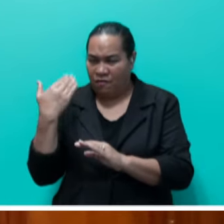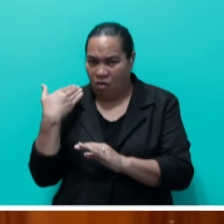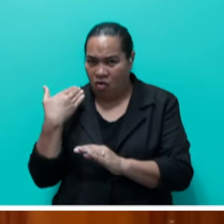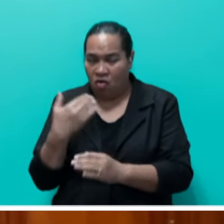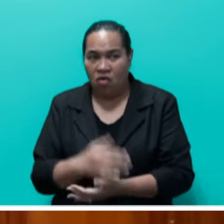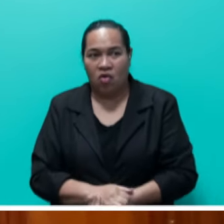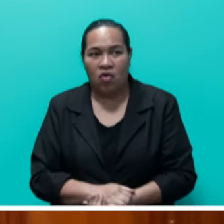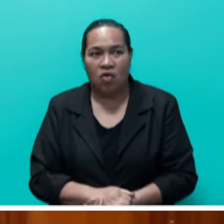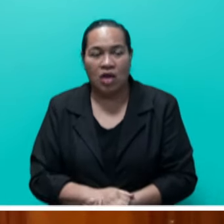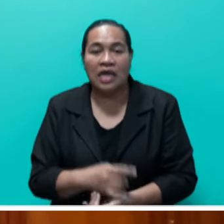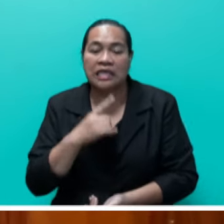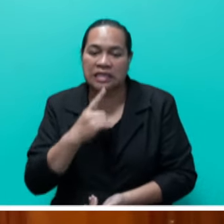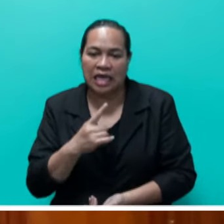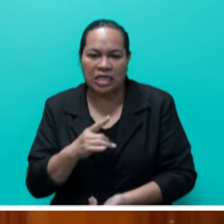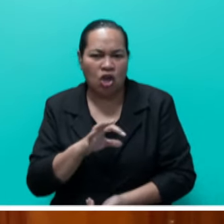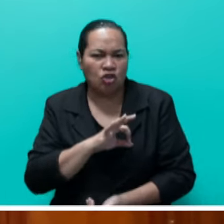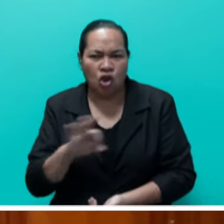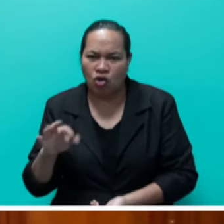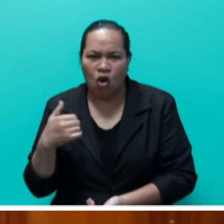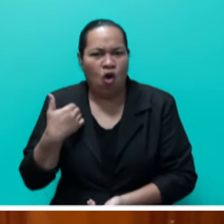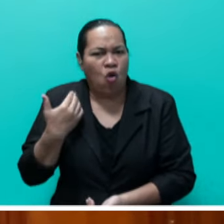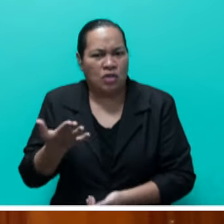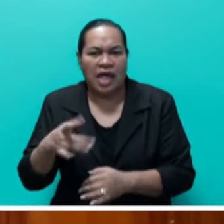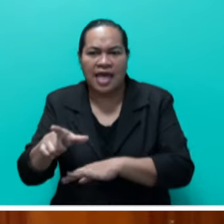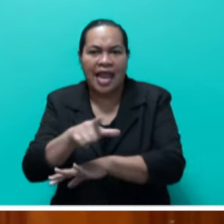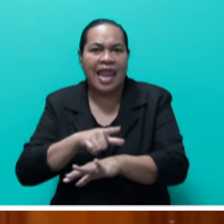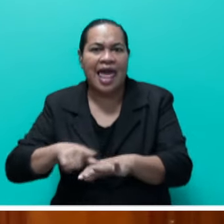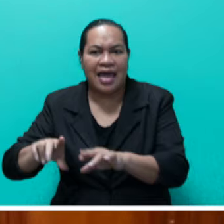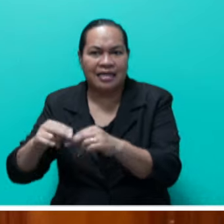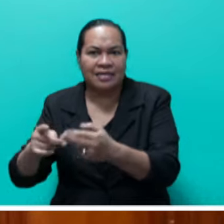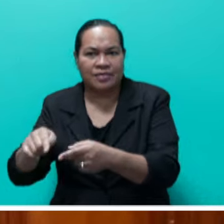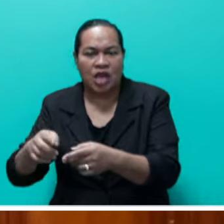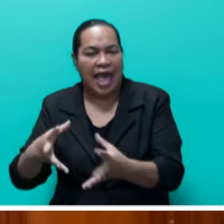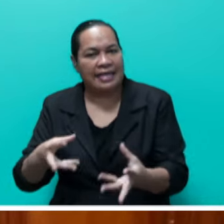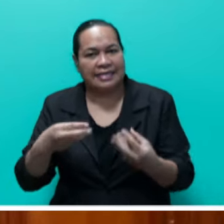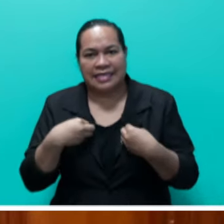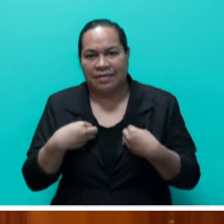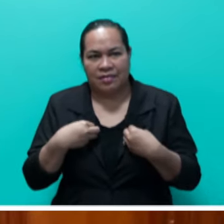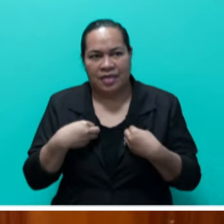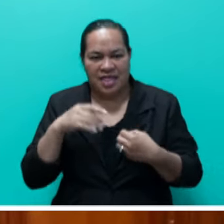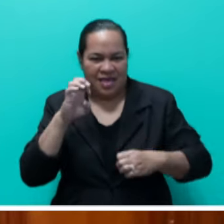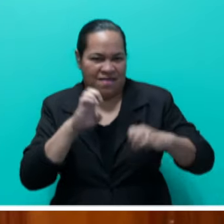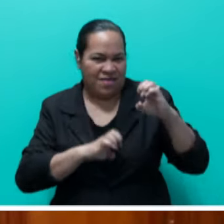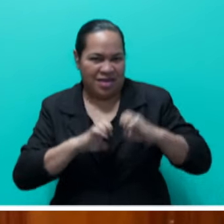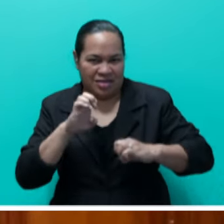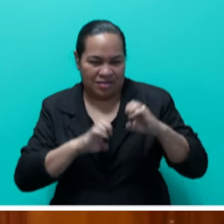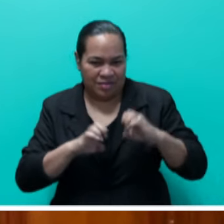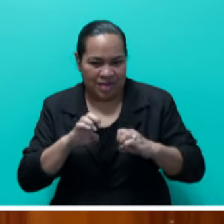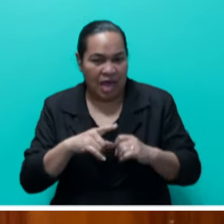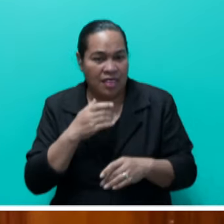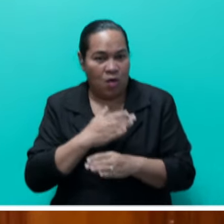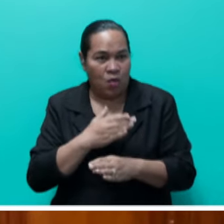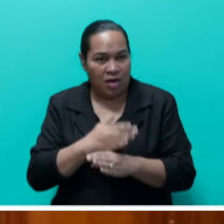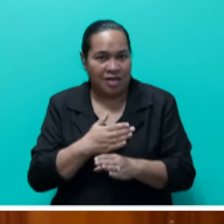not always does the landowning unit accept the valuations, etc., and the work that is